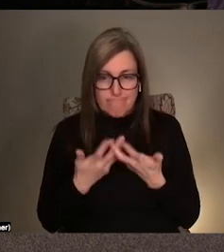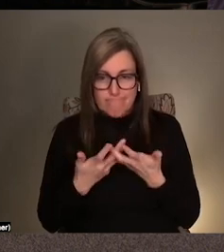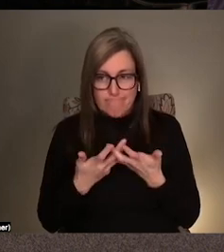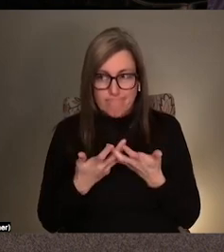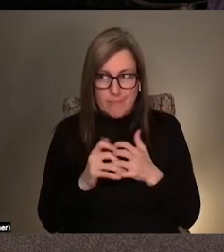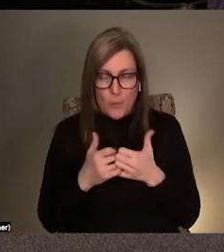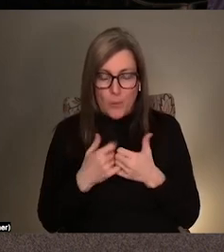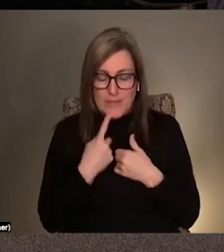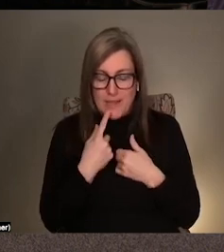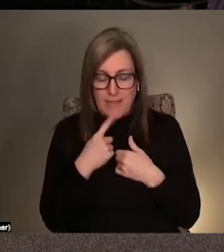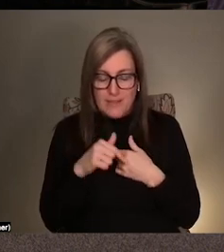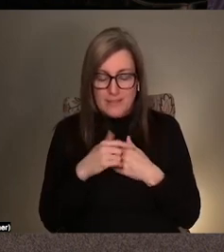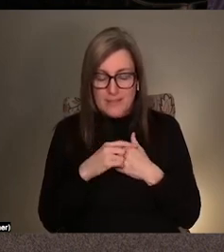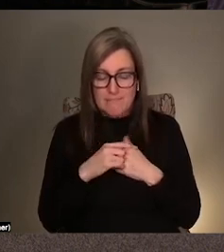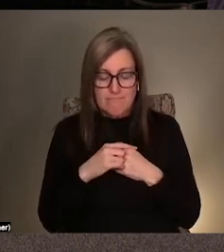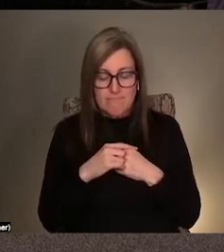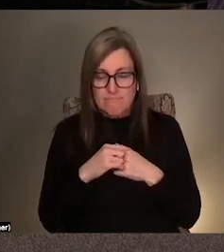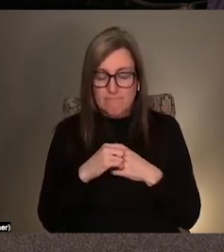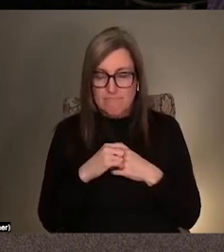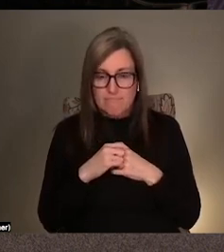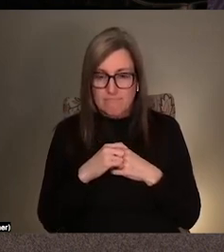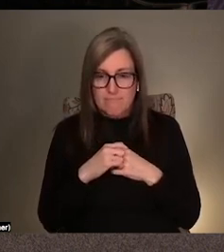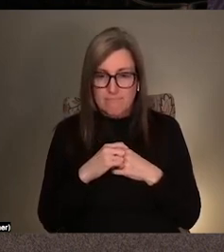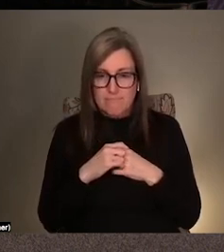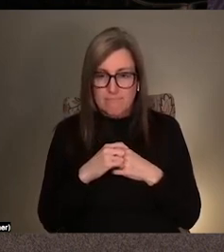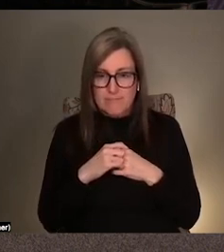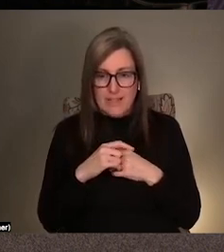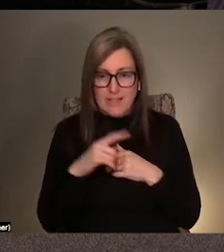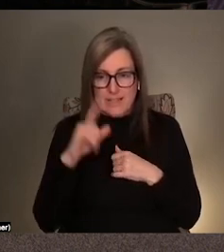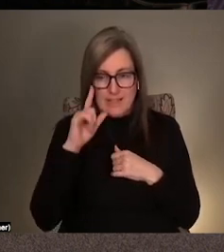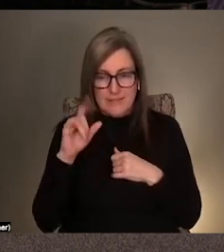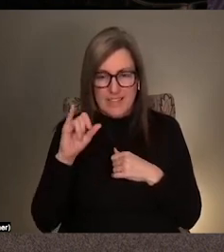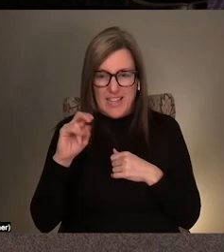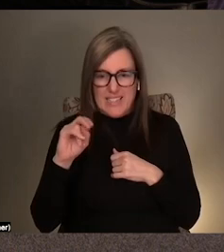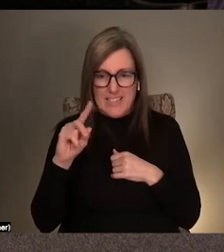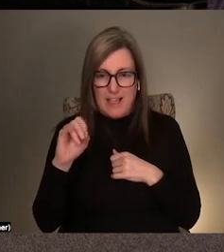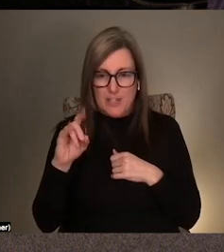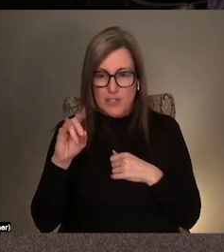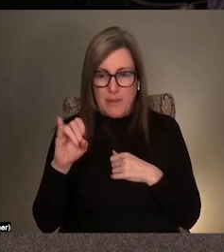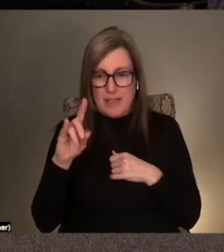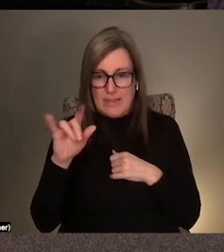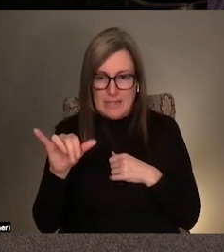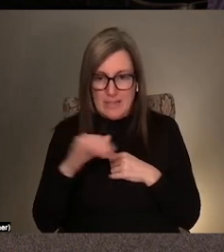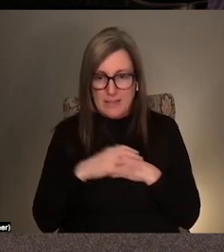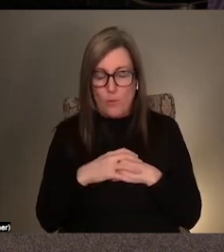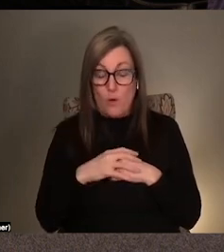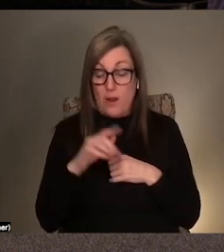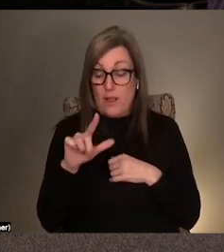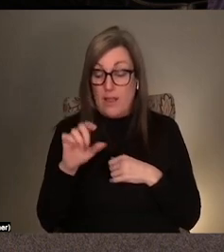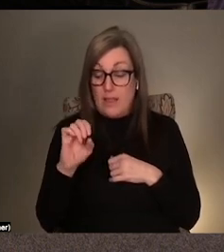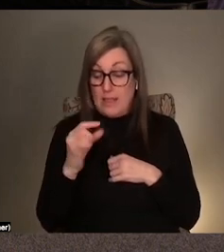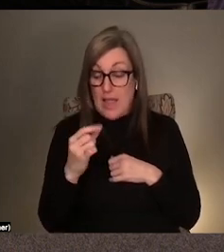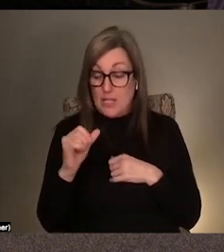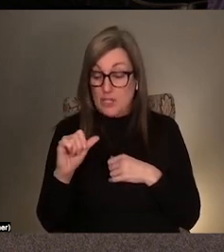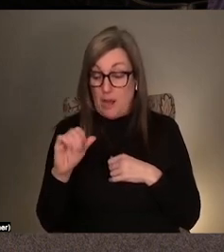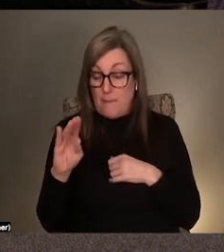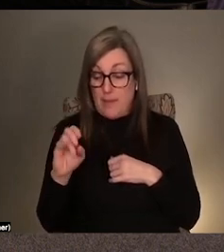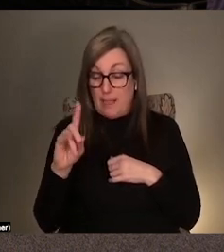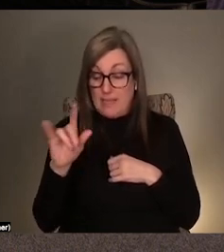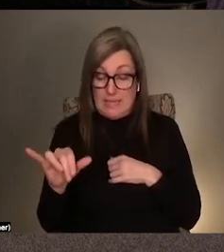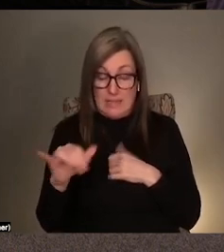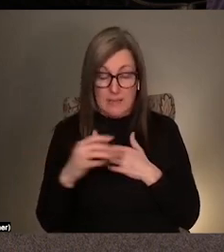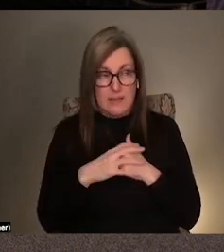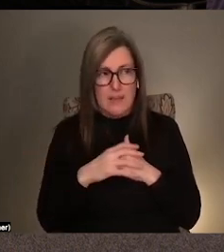how do I say this? Uh, just like intelligibility or like legibility in certain kinds of ways. Um, how